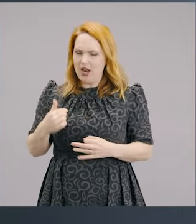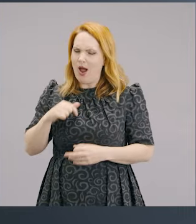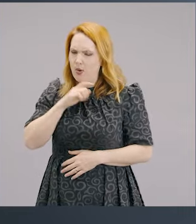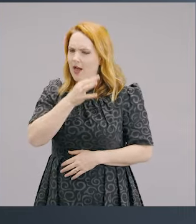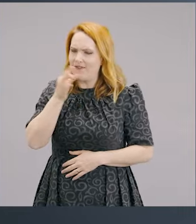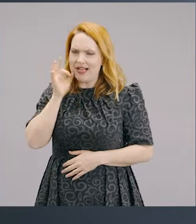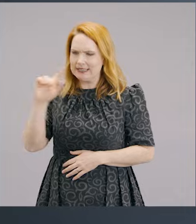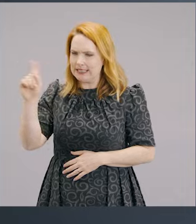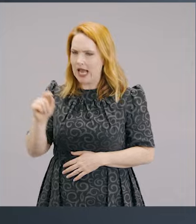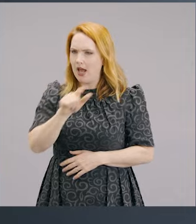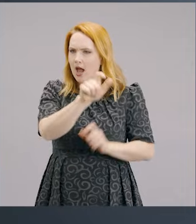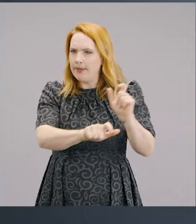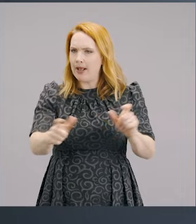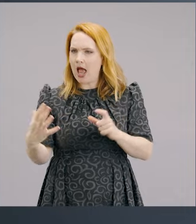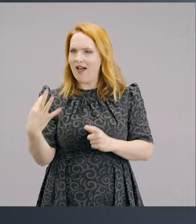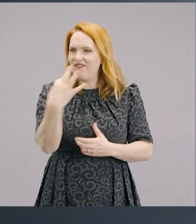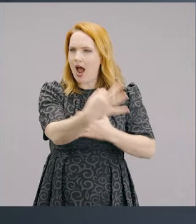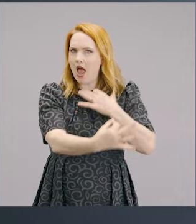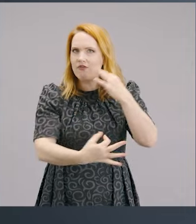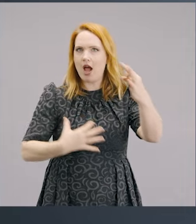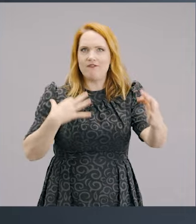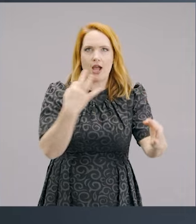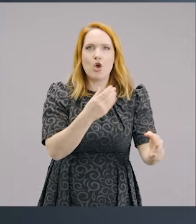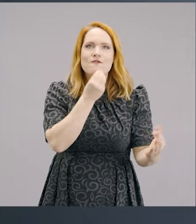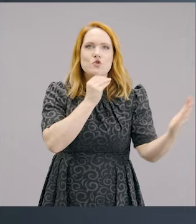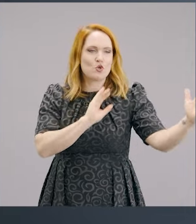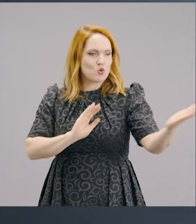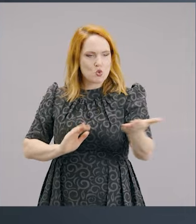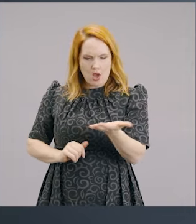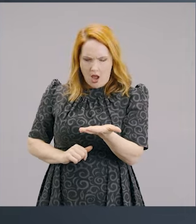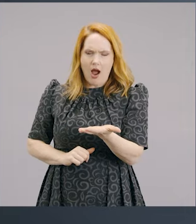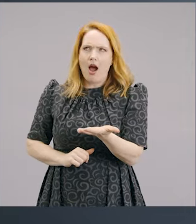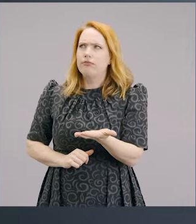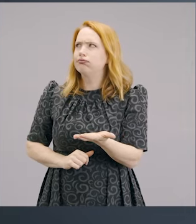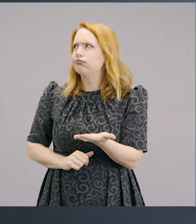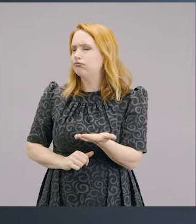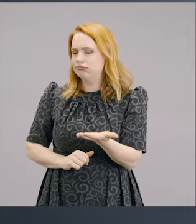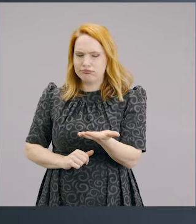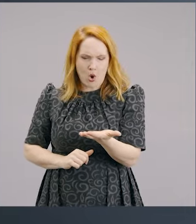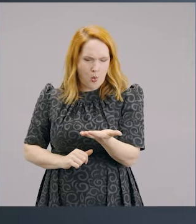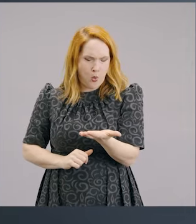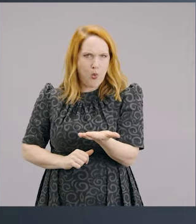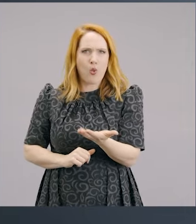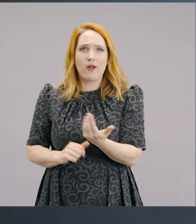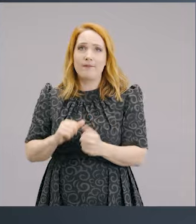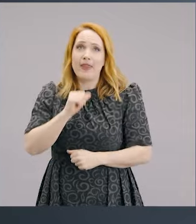and people make these incredible things for you and put them in front of you. And you think, you know, really, if I was a